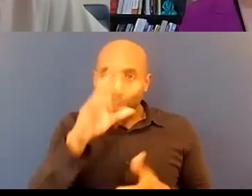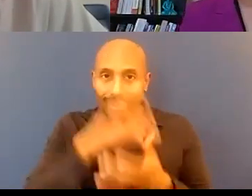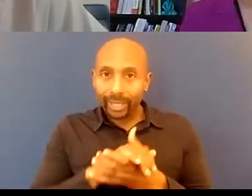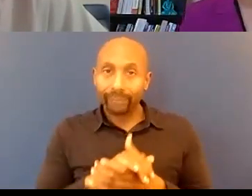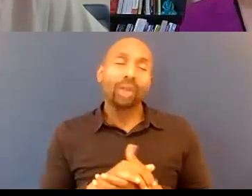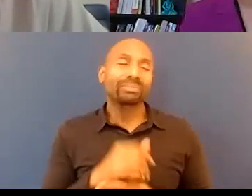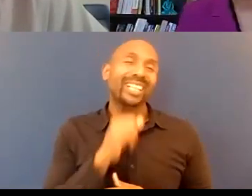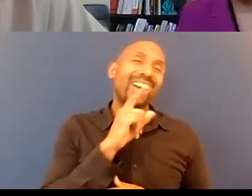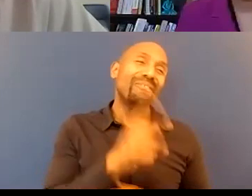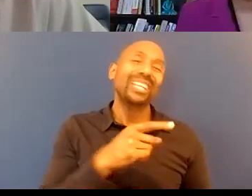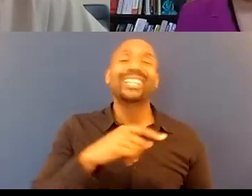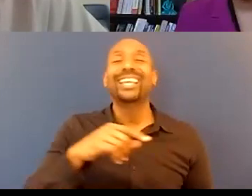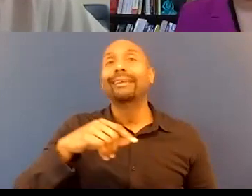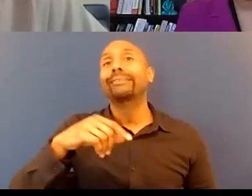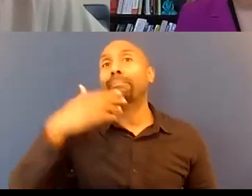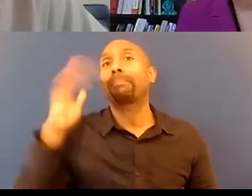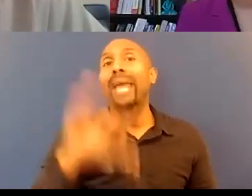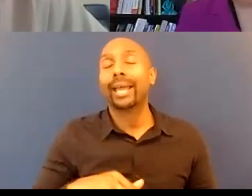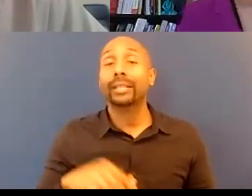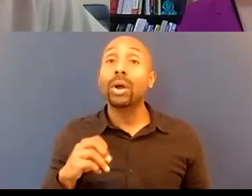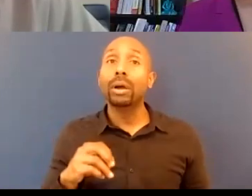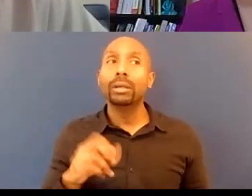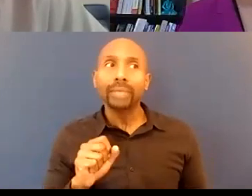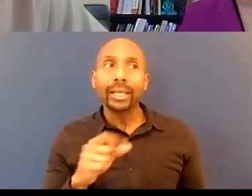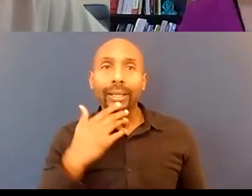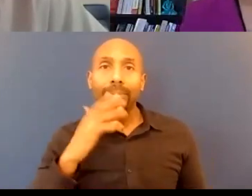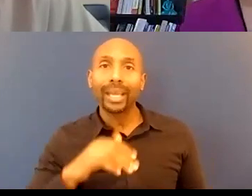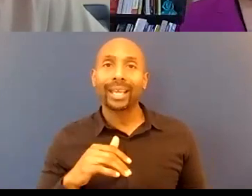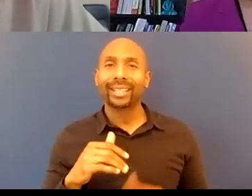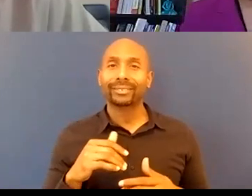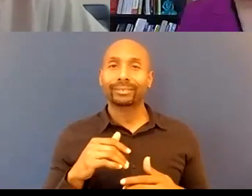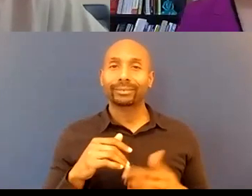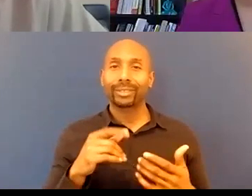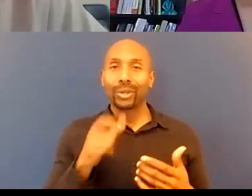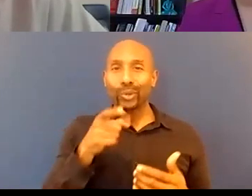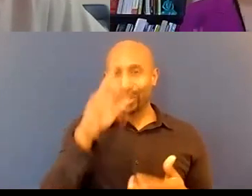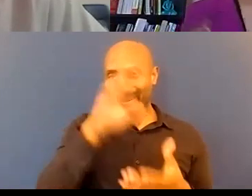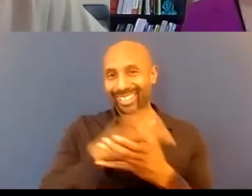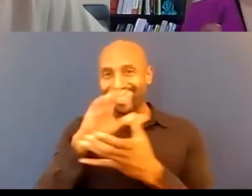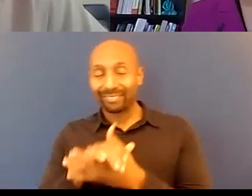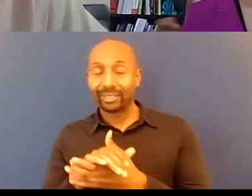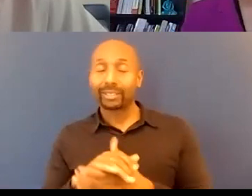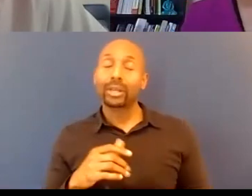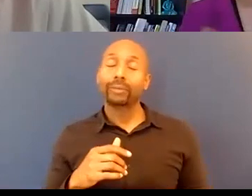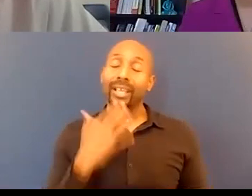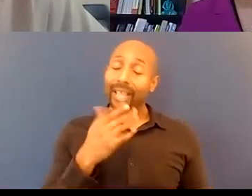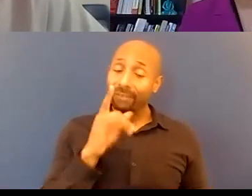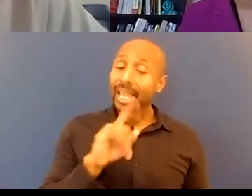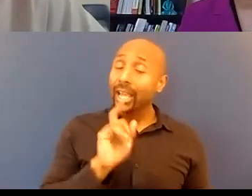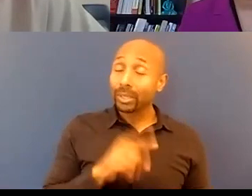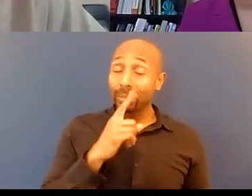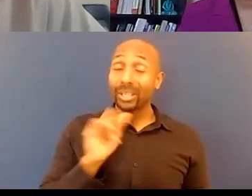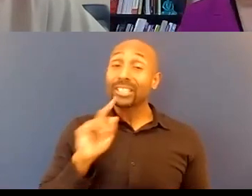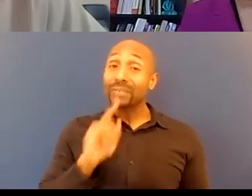really what is happening in the practicality of how you find that out so and the reason why i appreciate that question because that is the crux of the